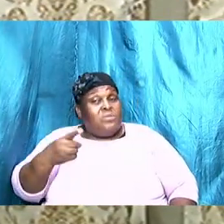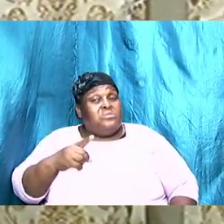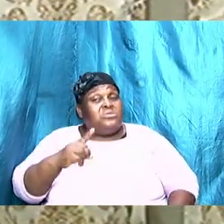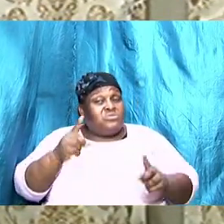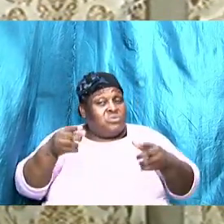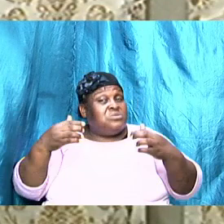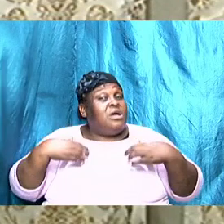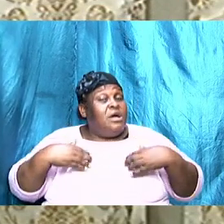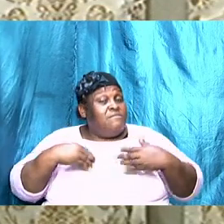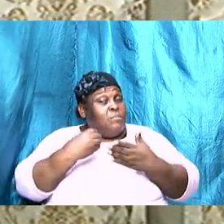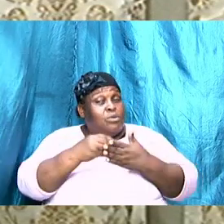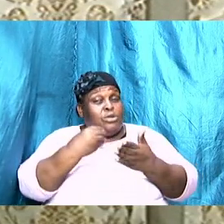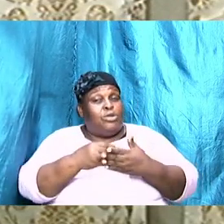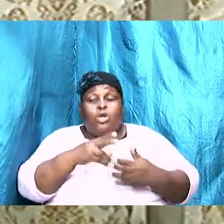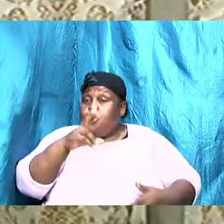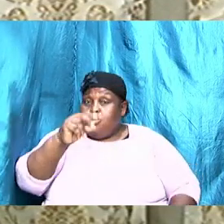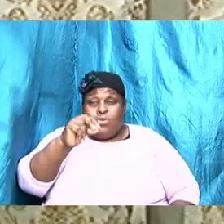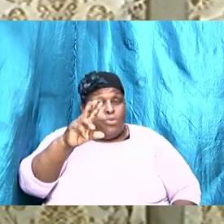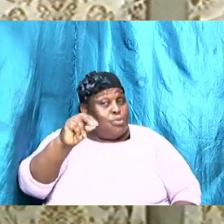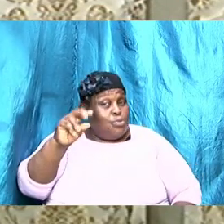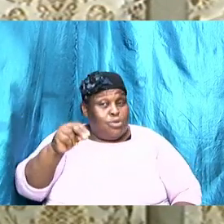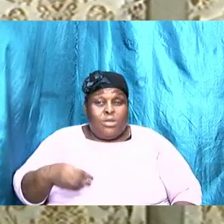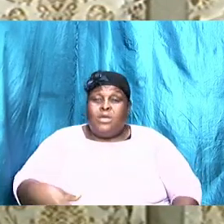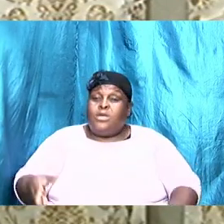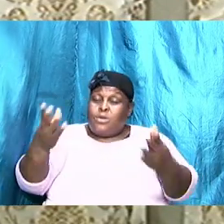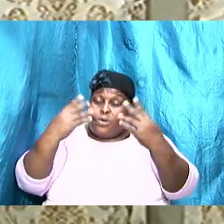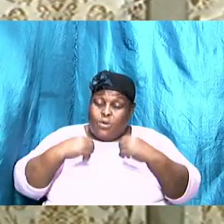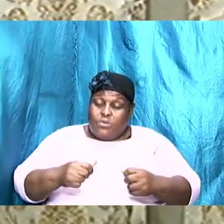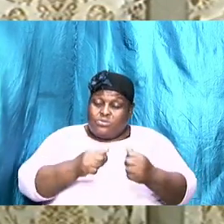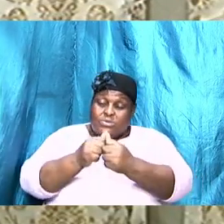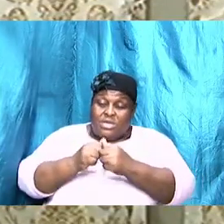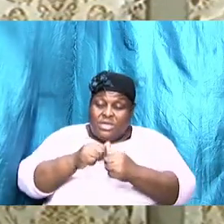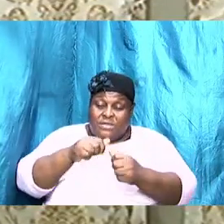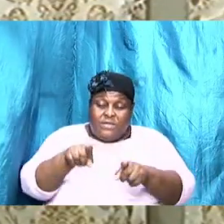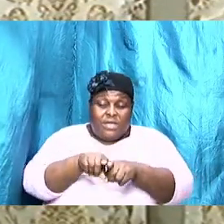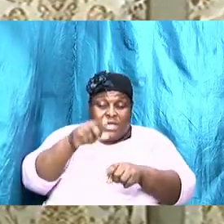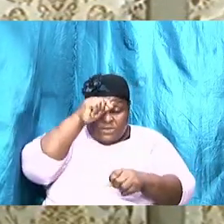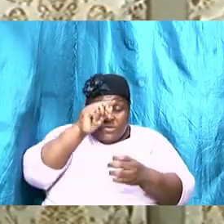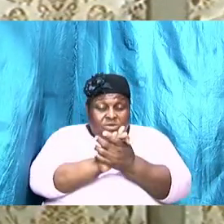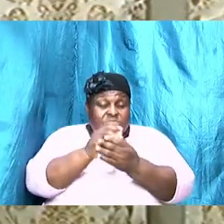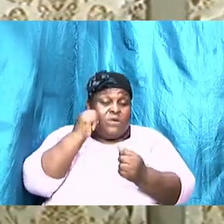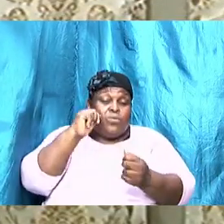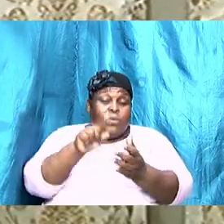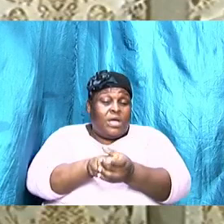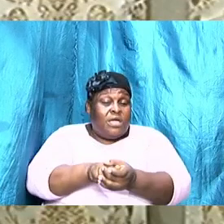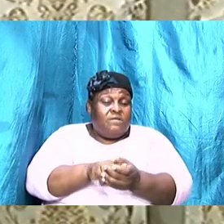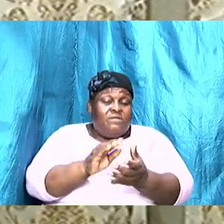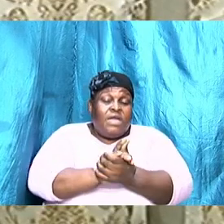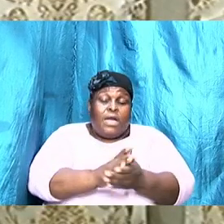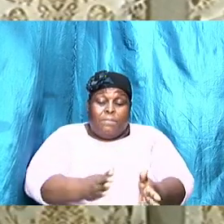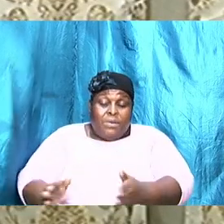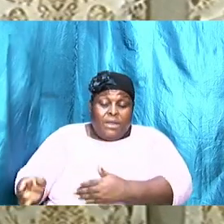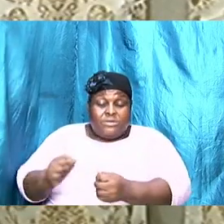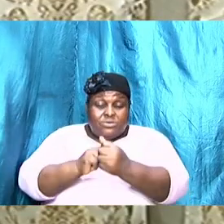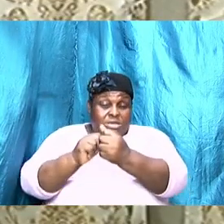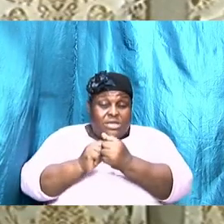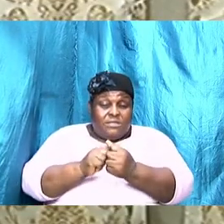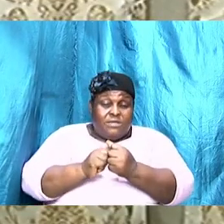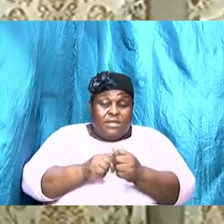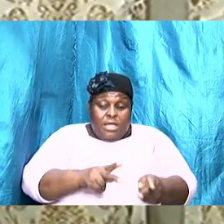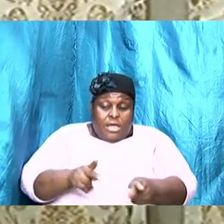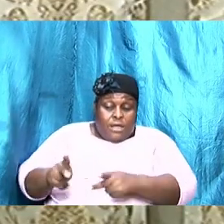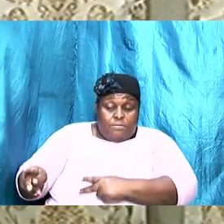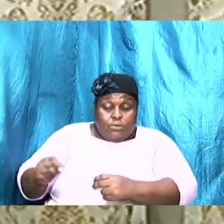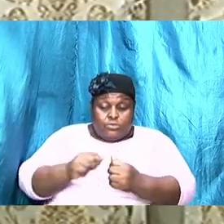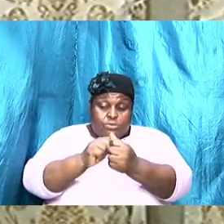no because when we come together as husband and wife and when we plan together and when we put it together there are going to be